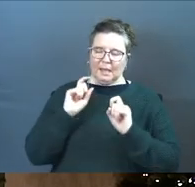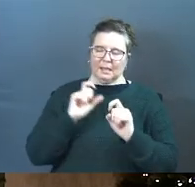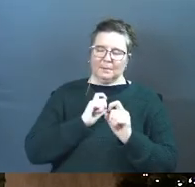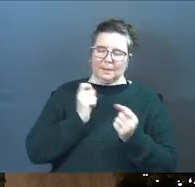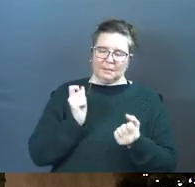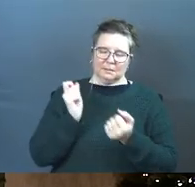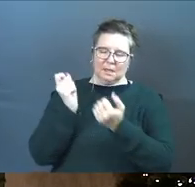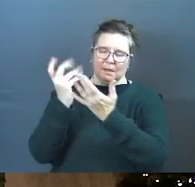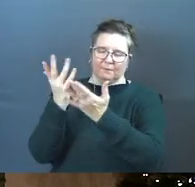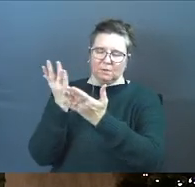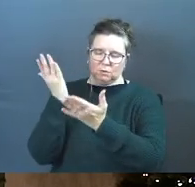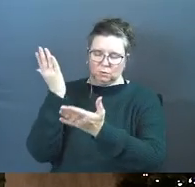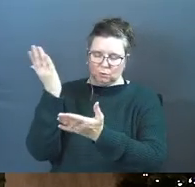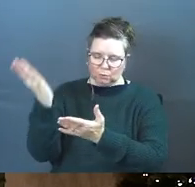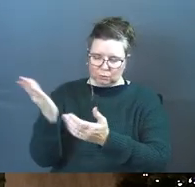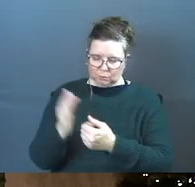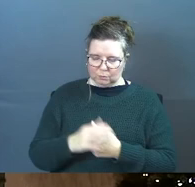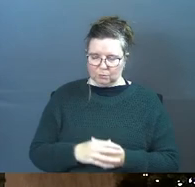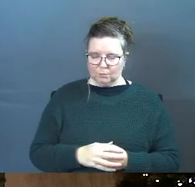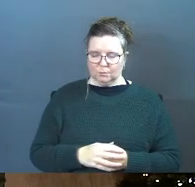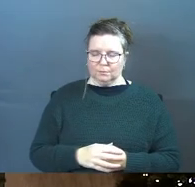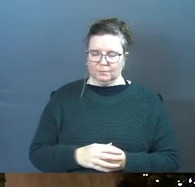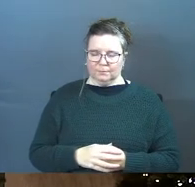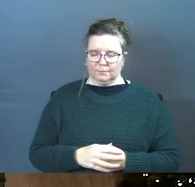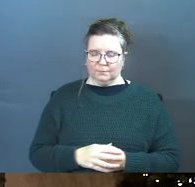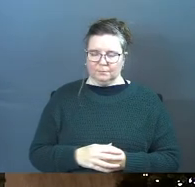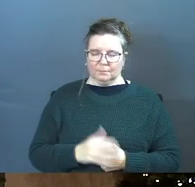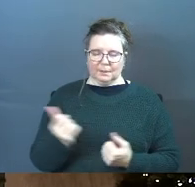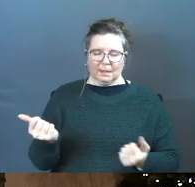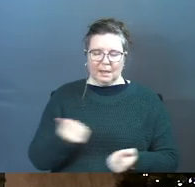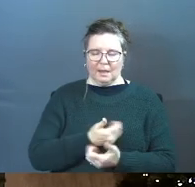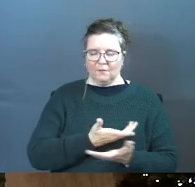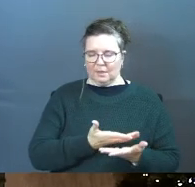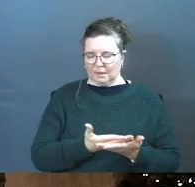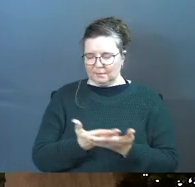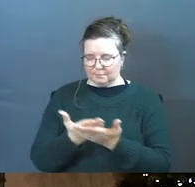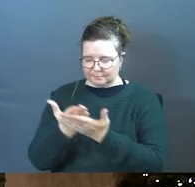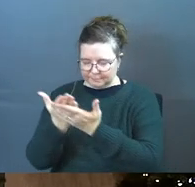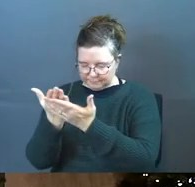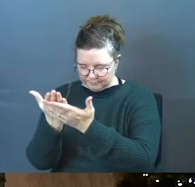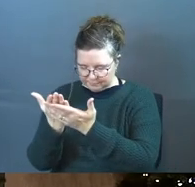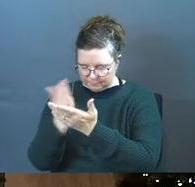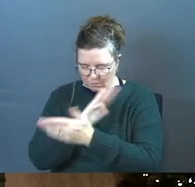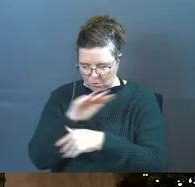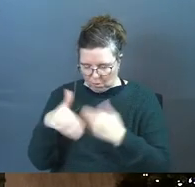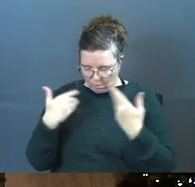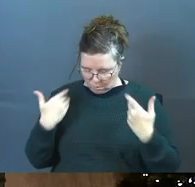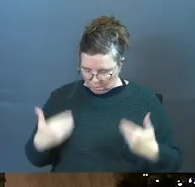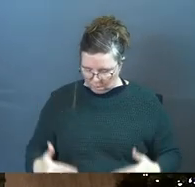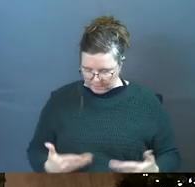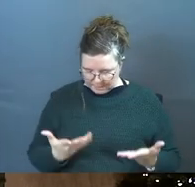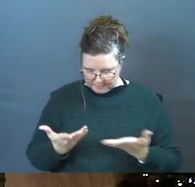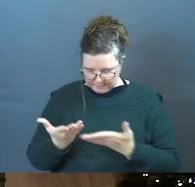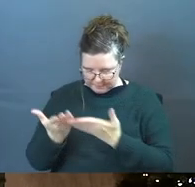myself to you everything all of me